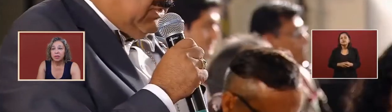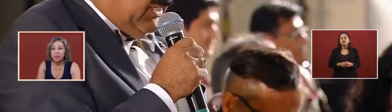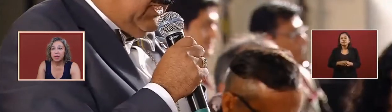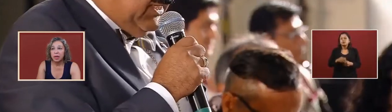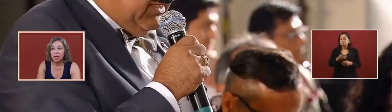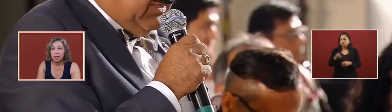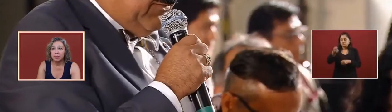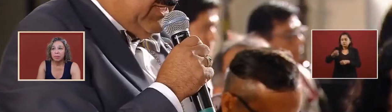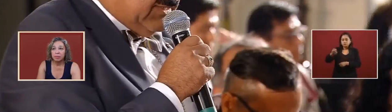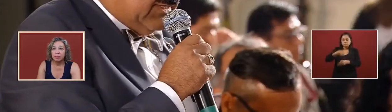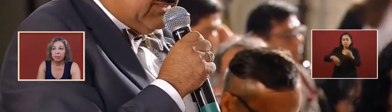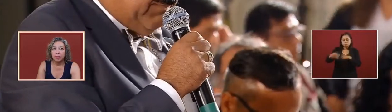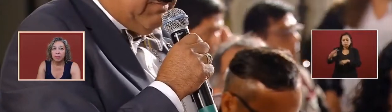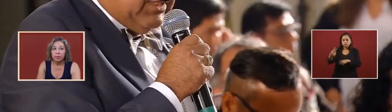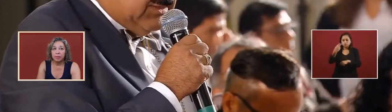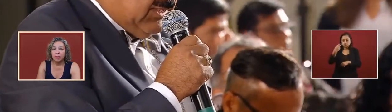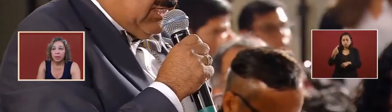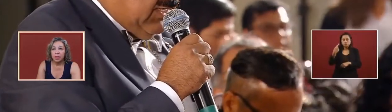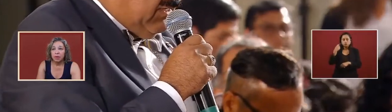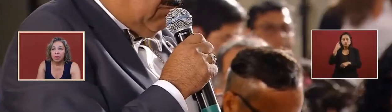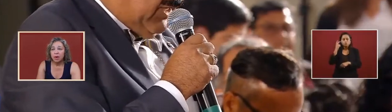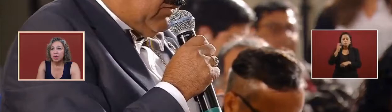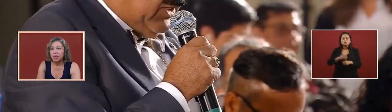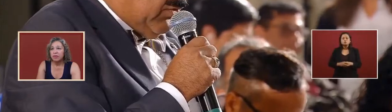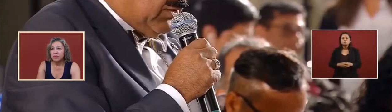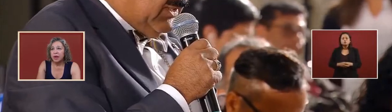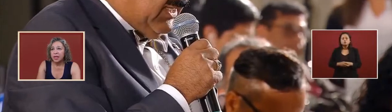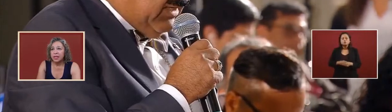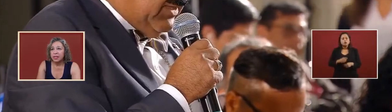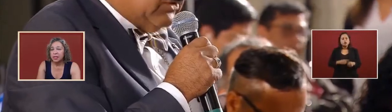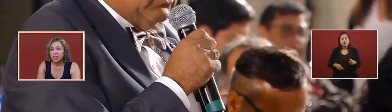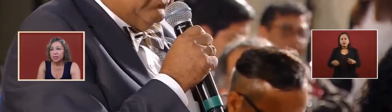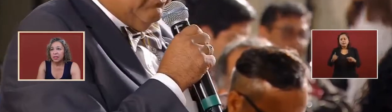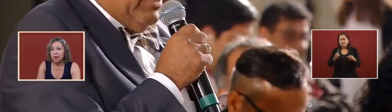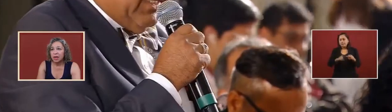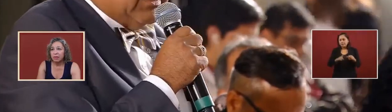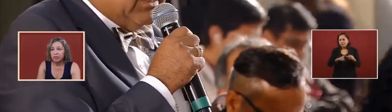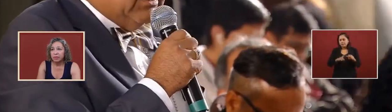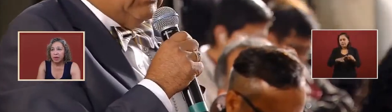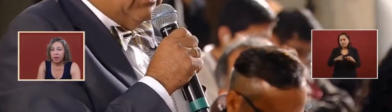the finances